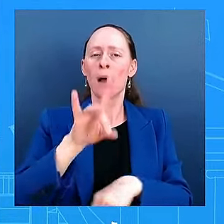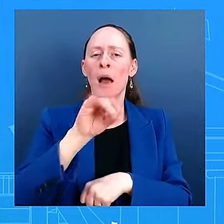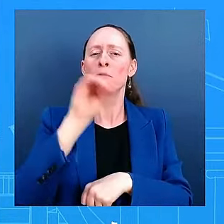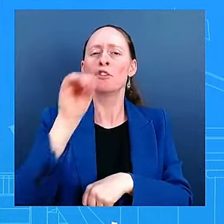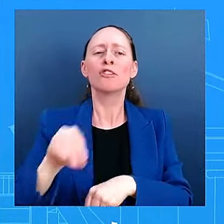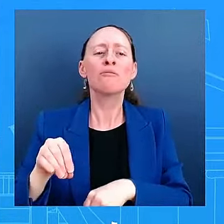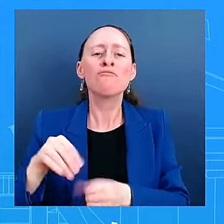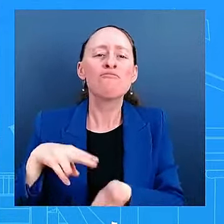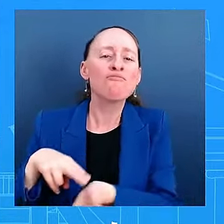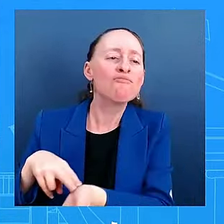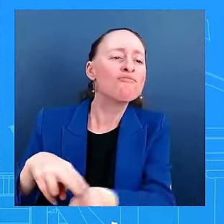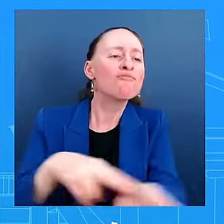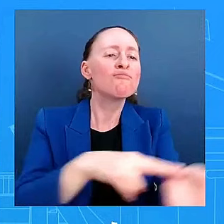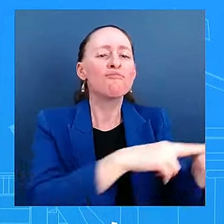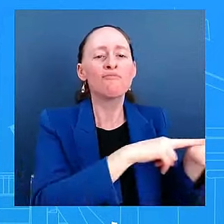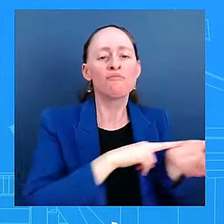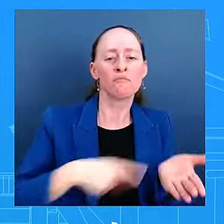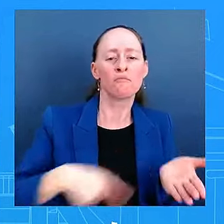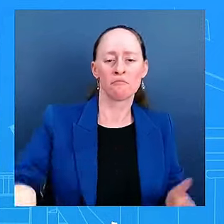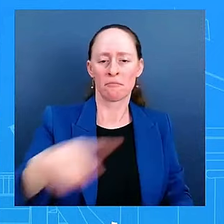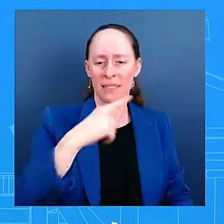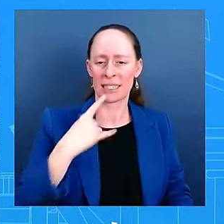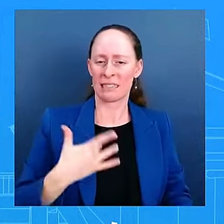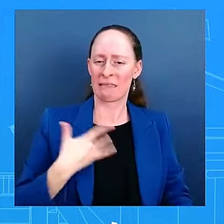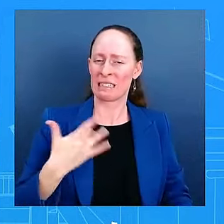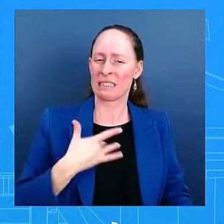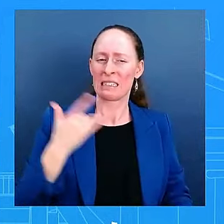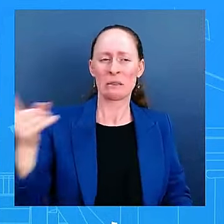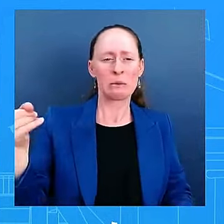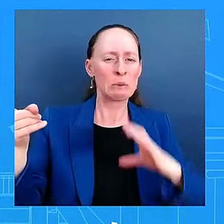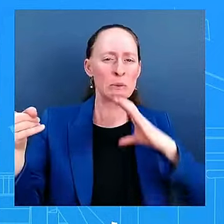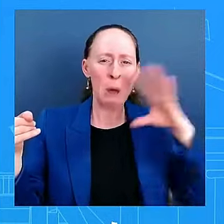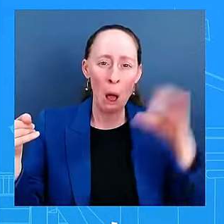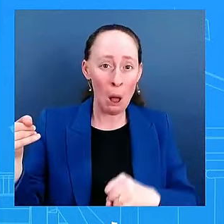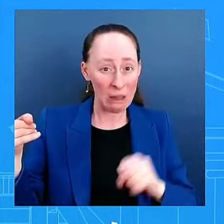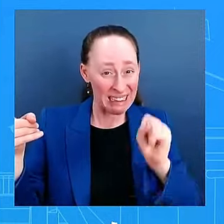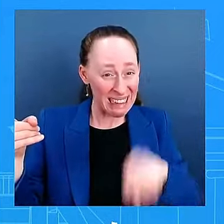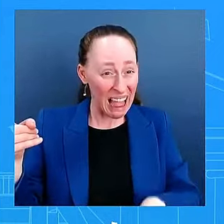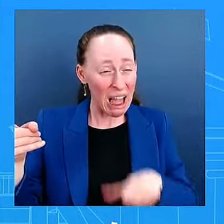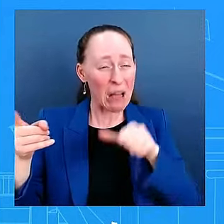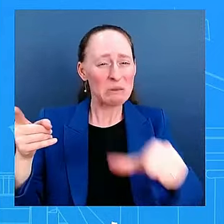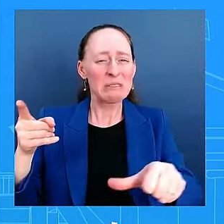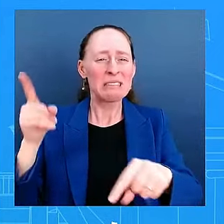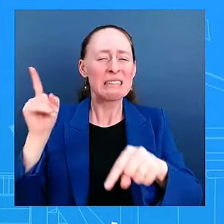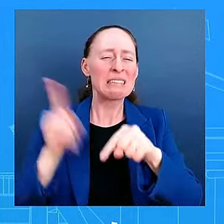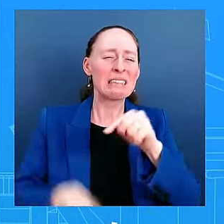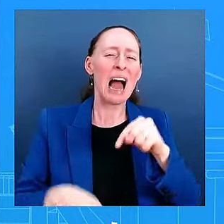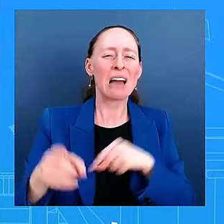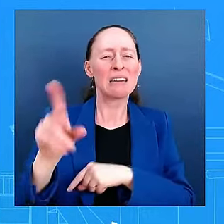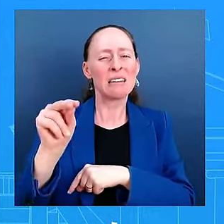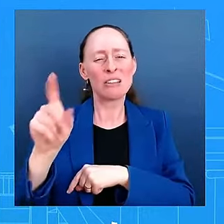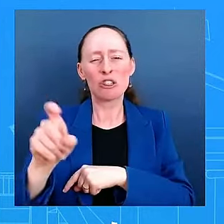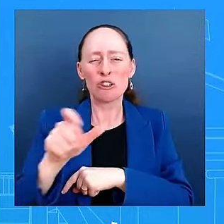another term. Did he believe those voters were wrong? What he believed is what 14 million voters